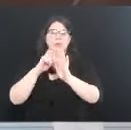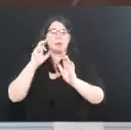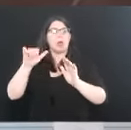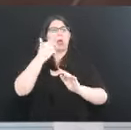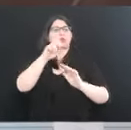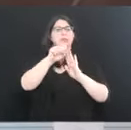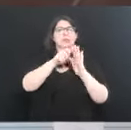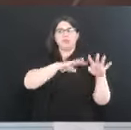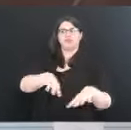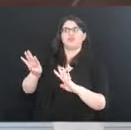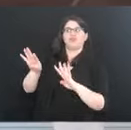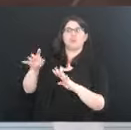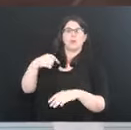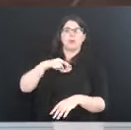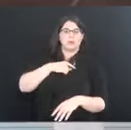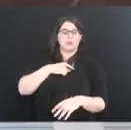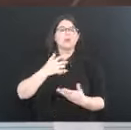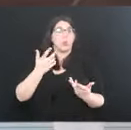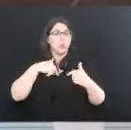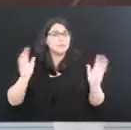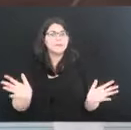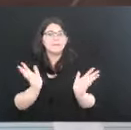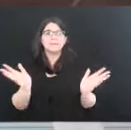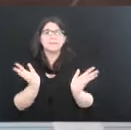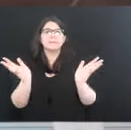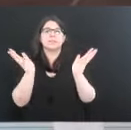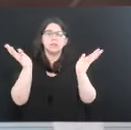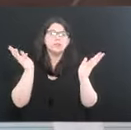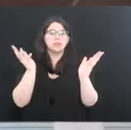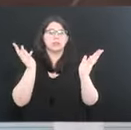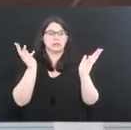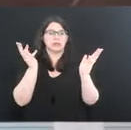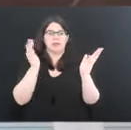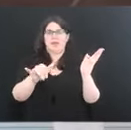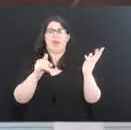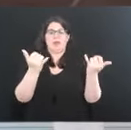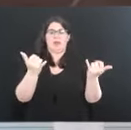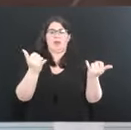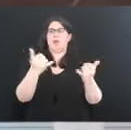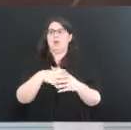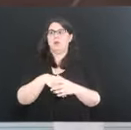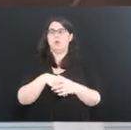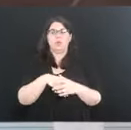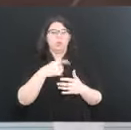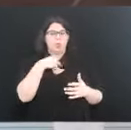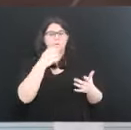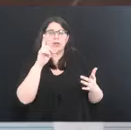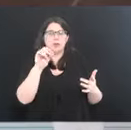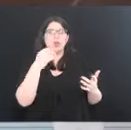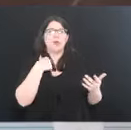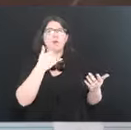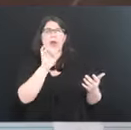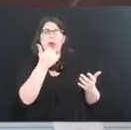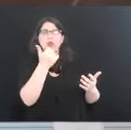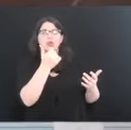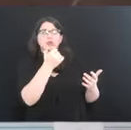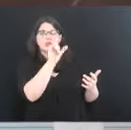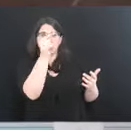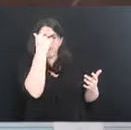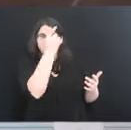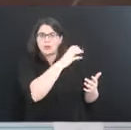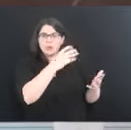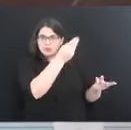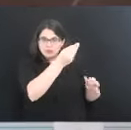We're looking at everything we can do right now. There are some recommendations coming out from the Governor's Council. There are